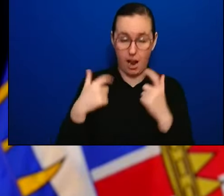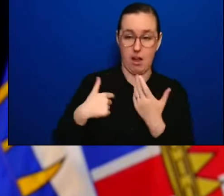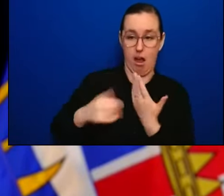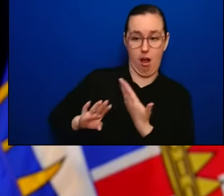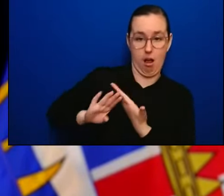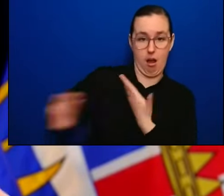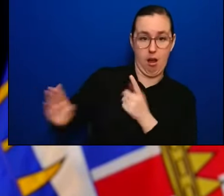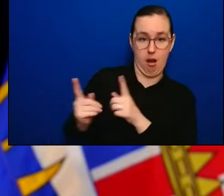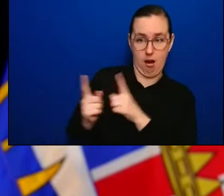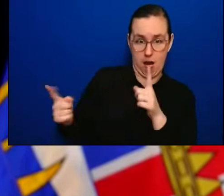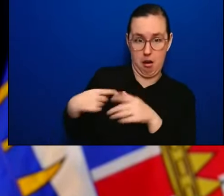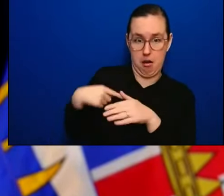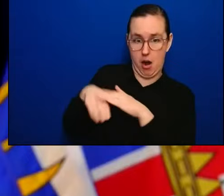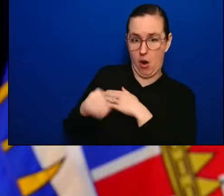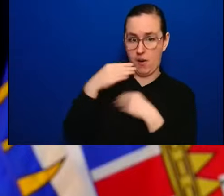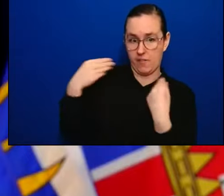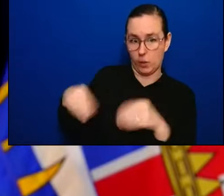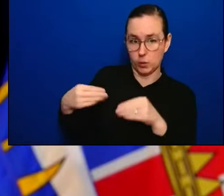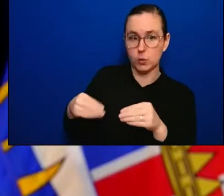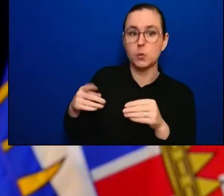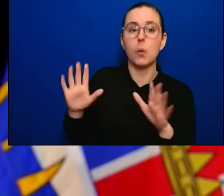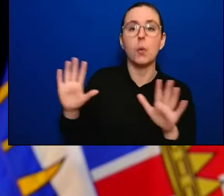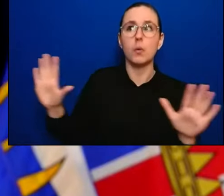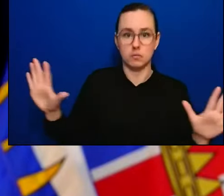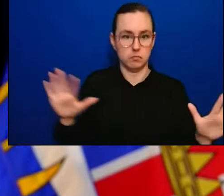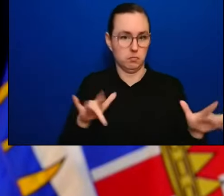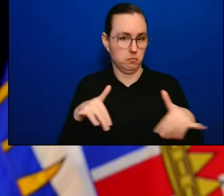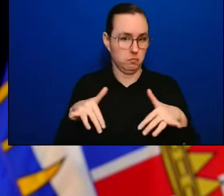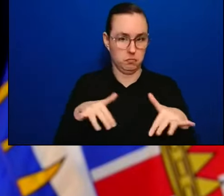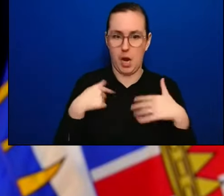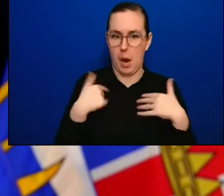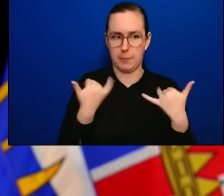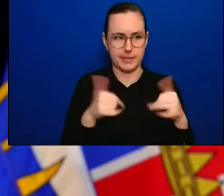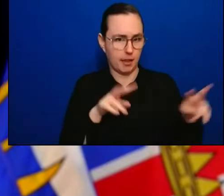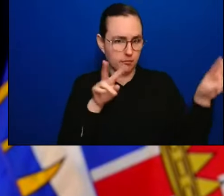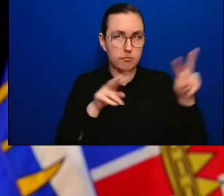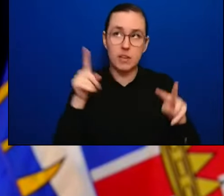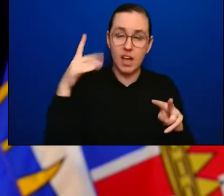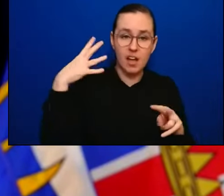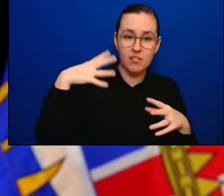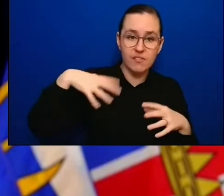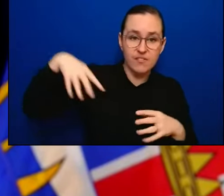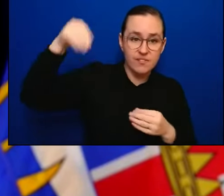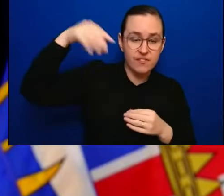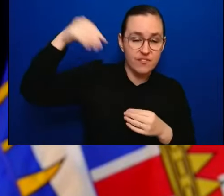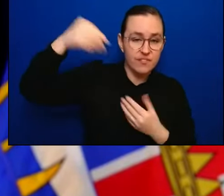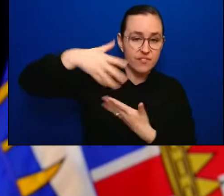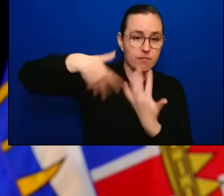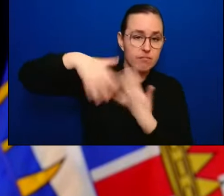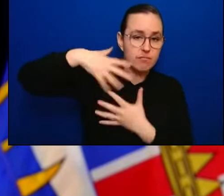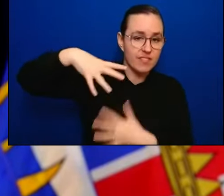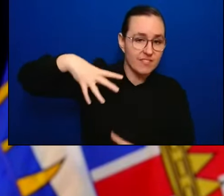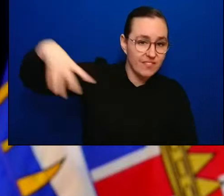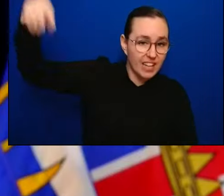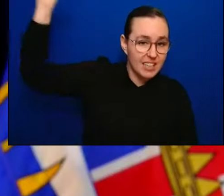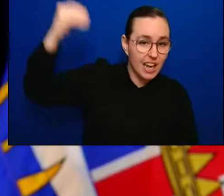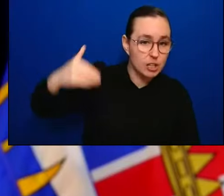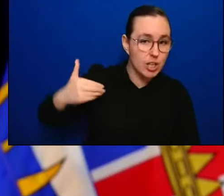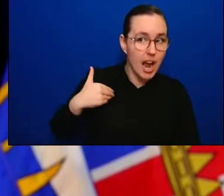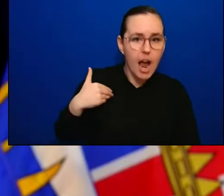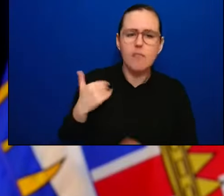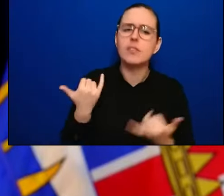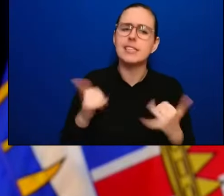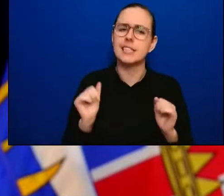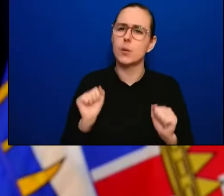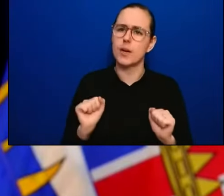have barriers in place, we're paying attention to things like ventilation, that we can safely do more. But it will be a